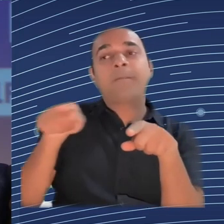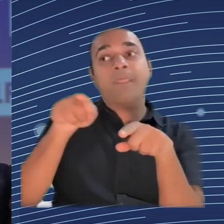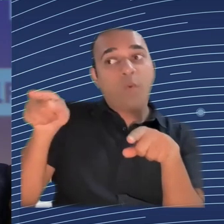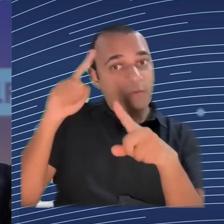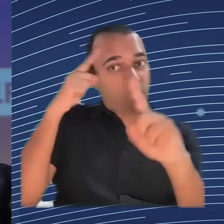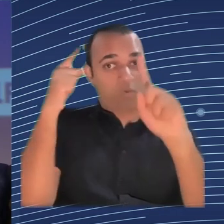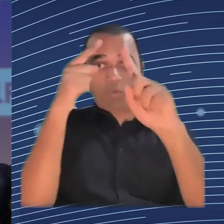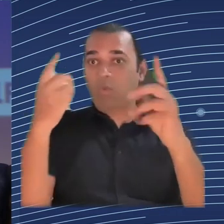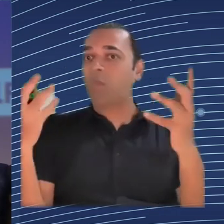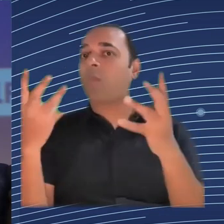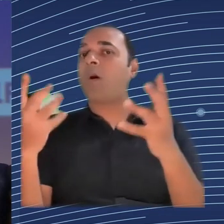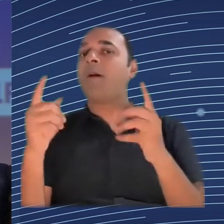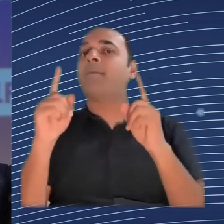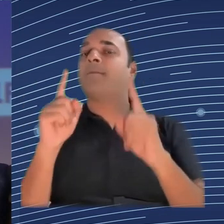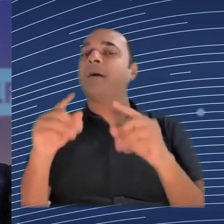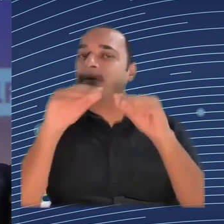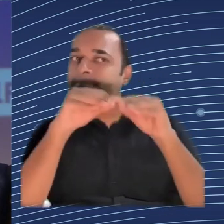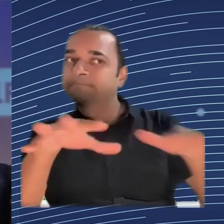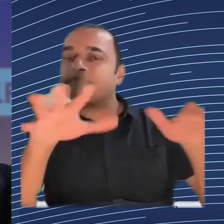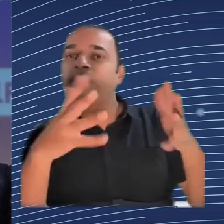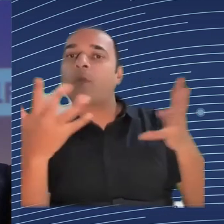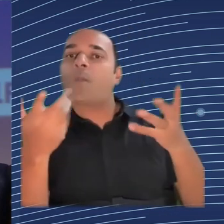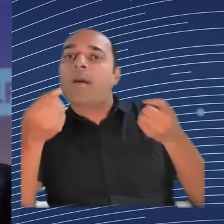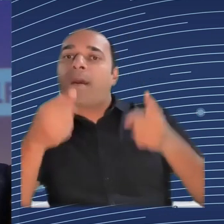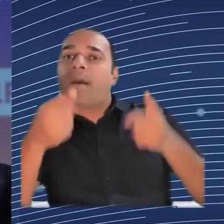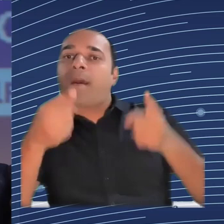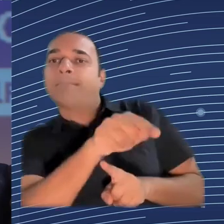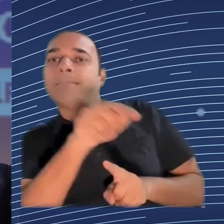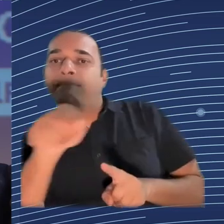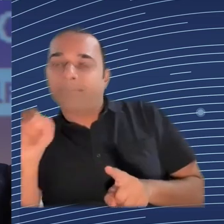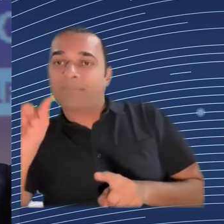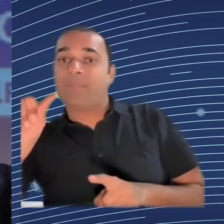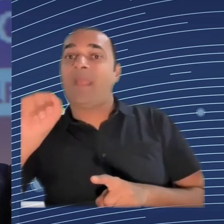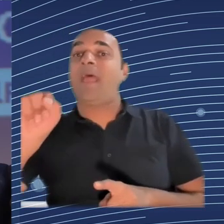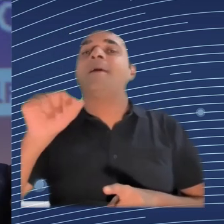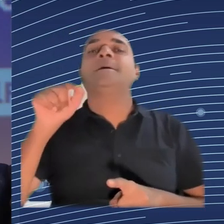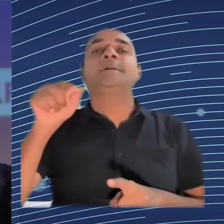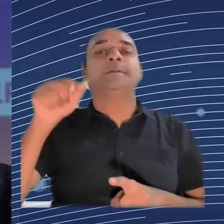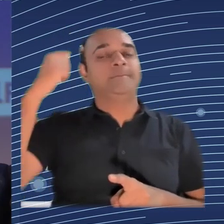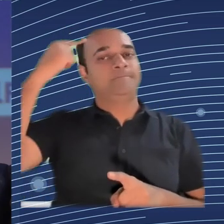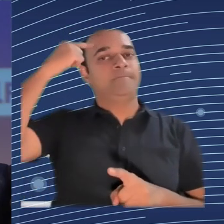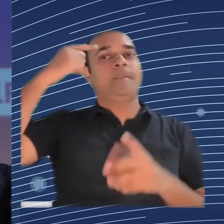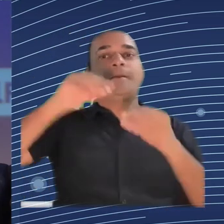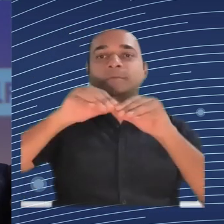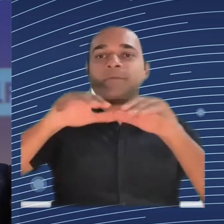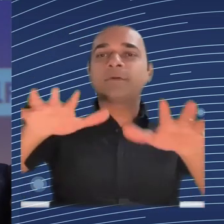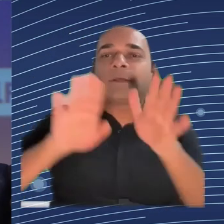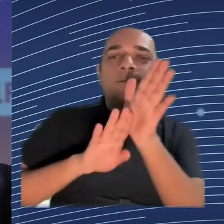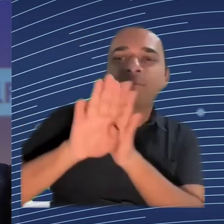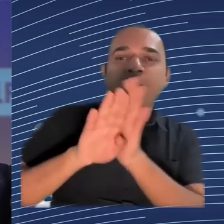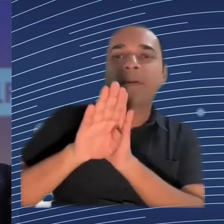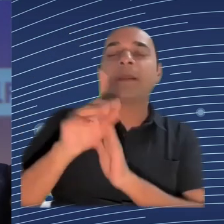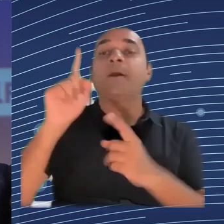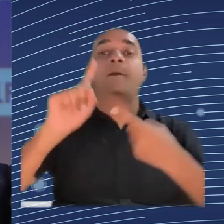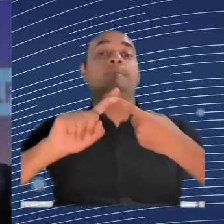Here are some thoughts about how AI responsibility might be a part of their business